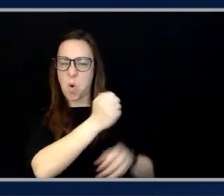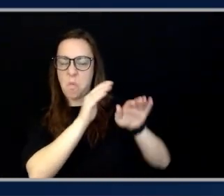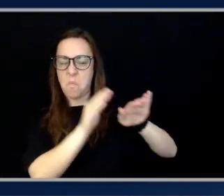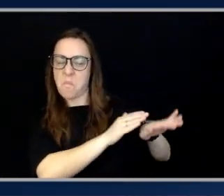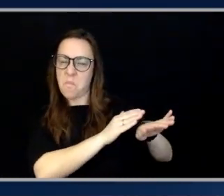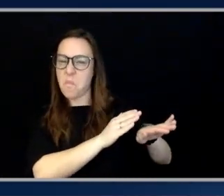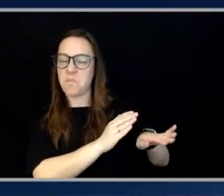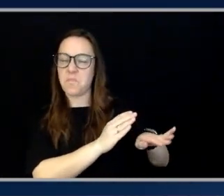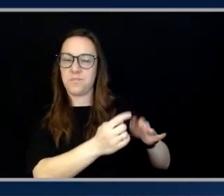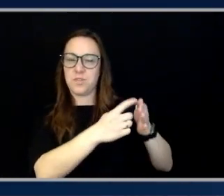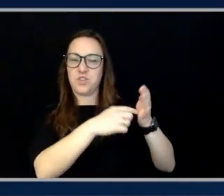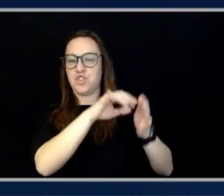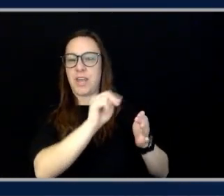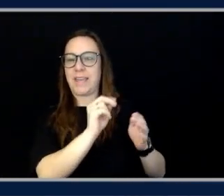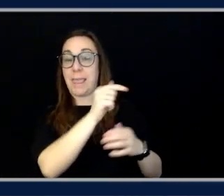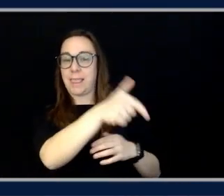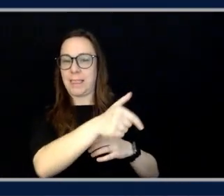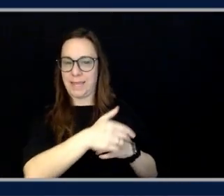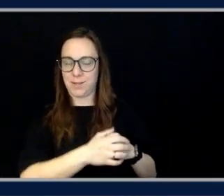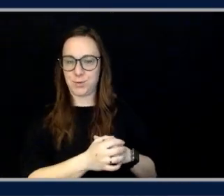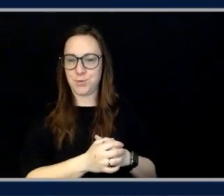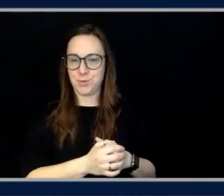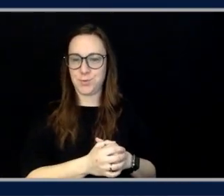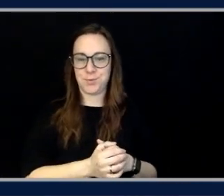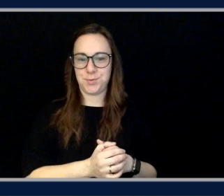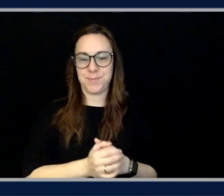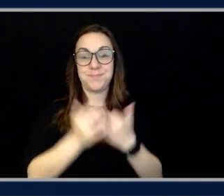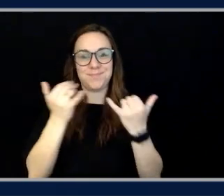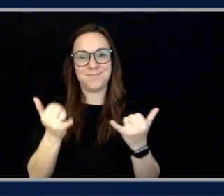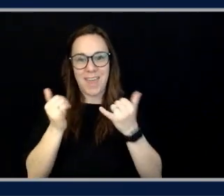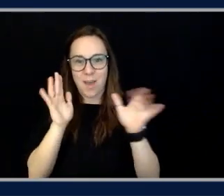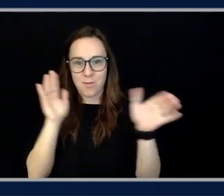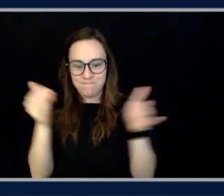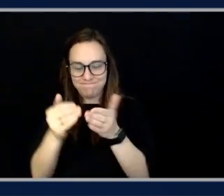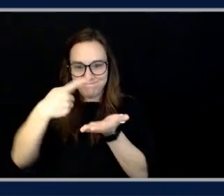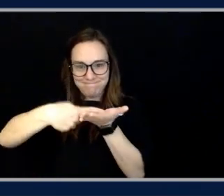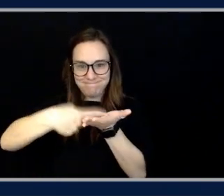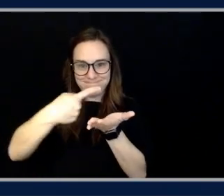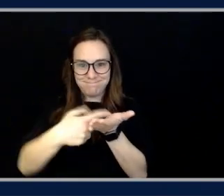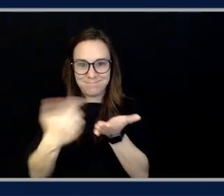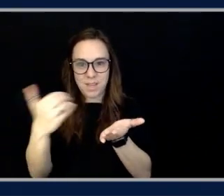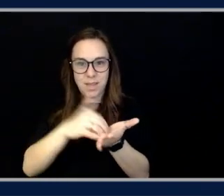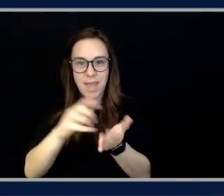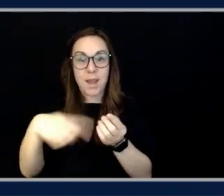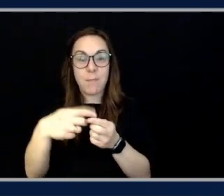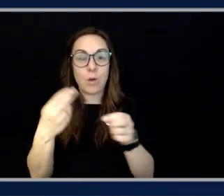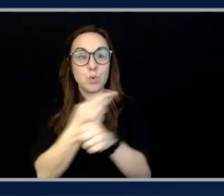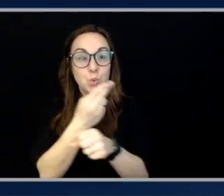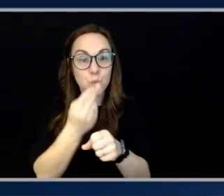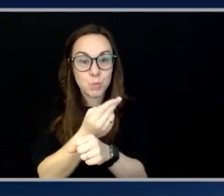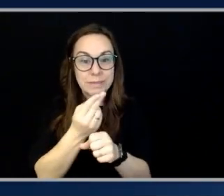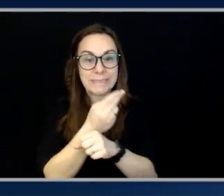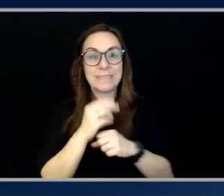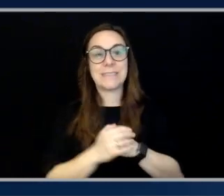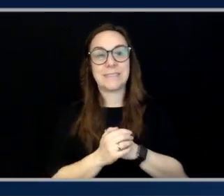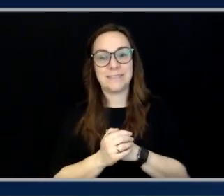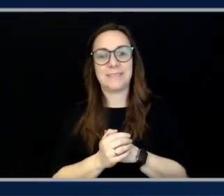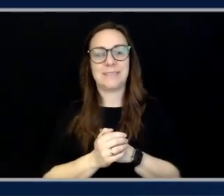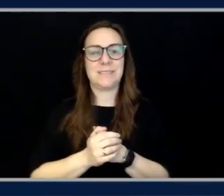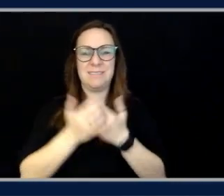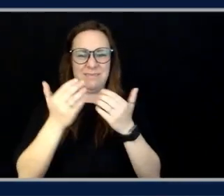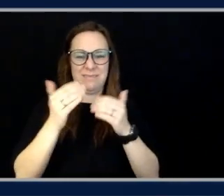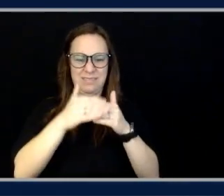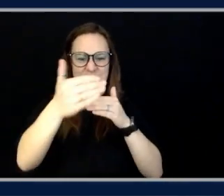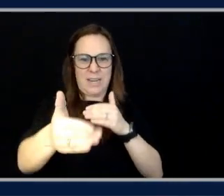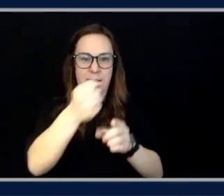answer for us and move back into this discussion about using these things. So like, what is this next wave? Like